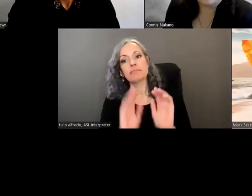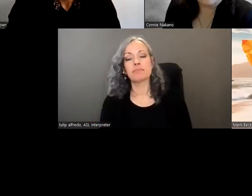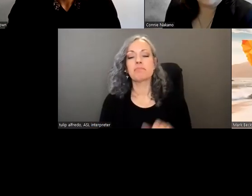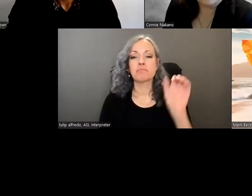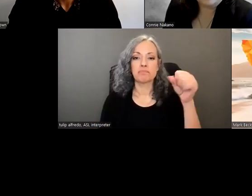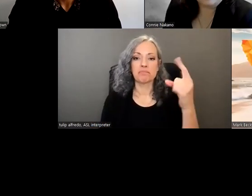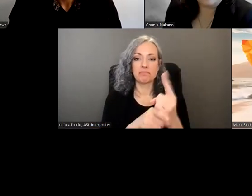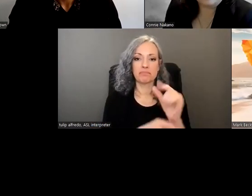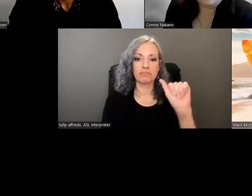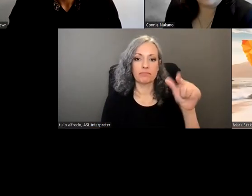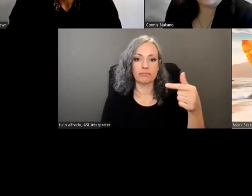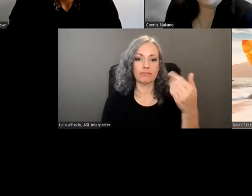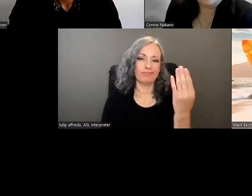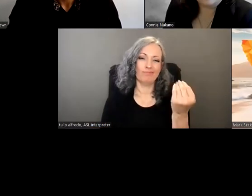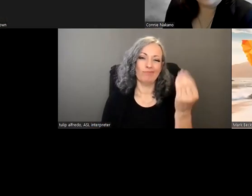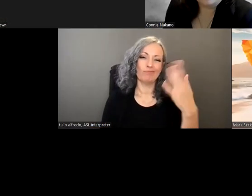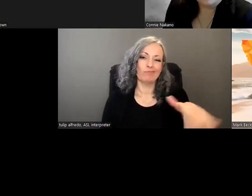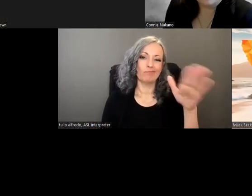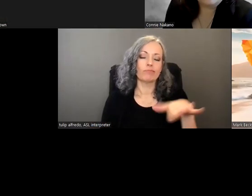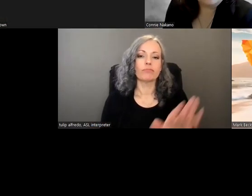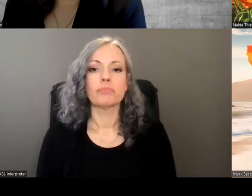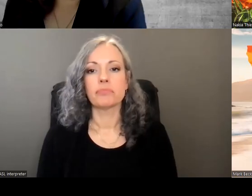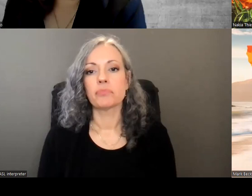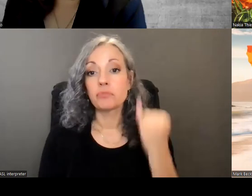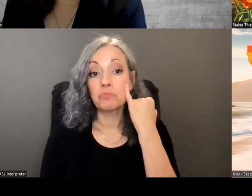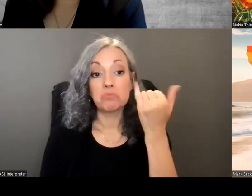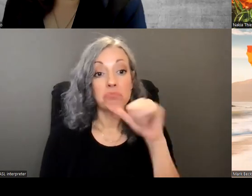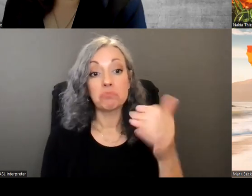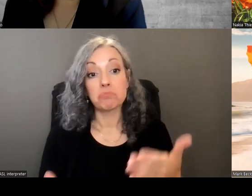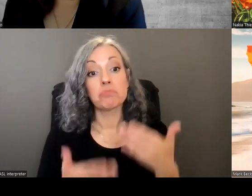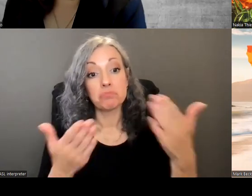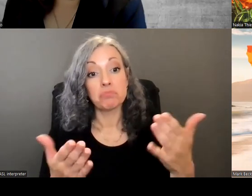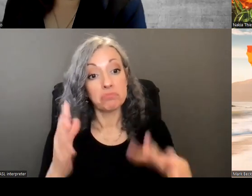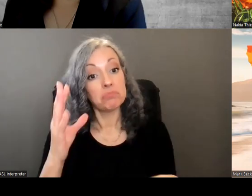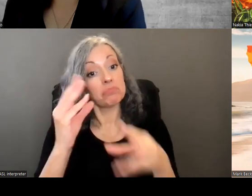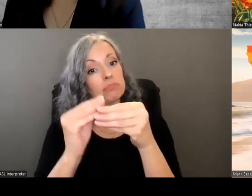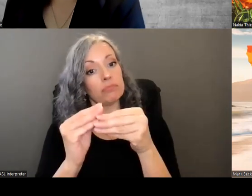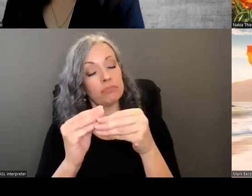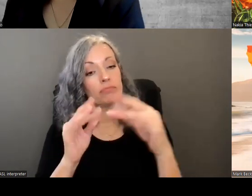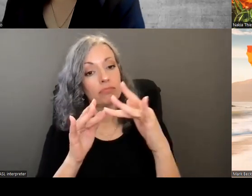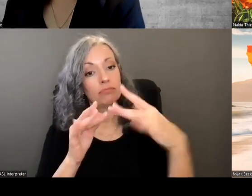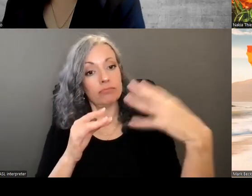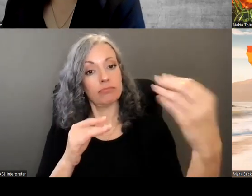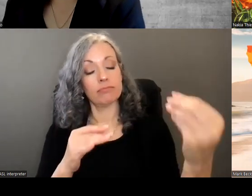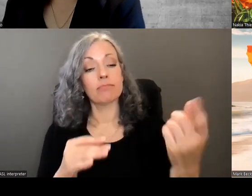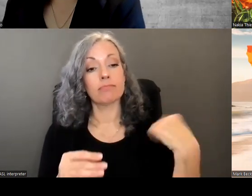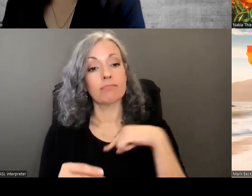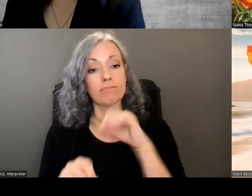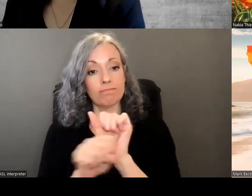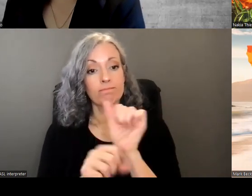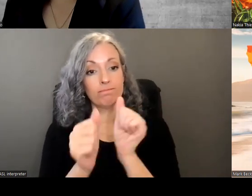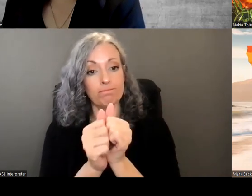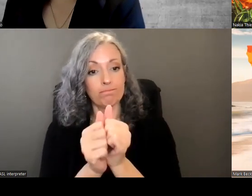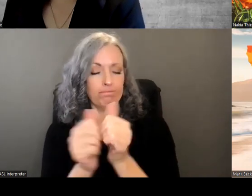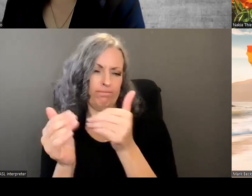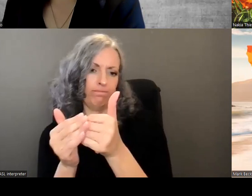correct in or around august 14th so if you have any suggestions about additional outreach as nikia said we have been working with closely with our